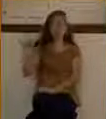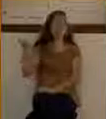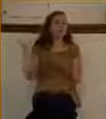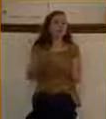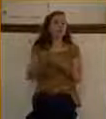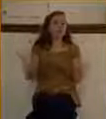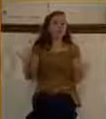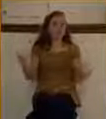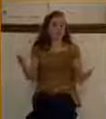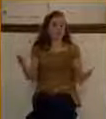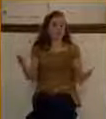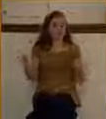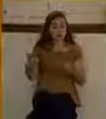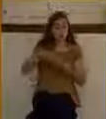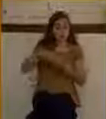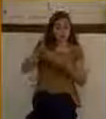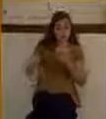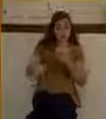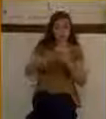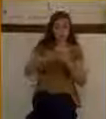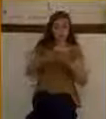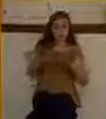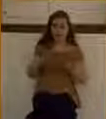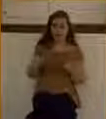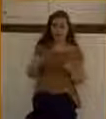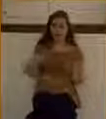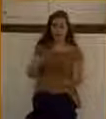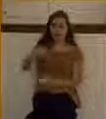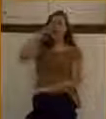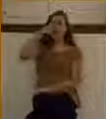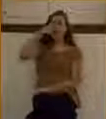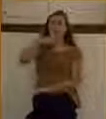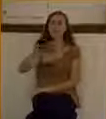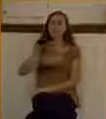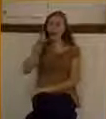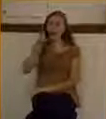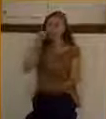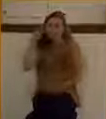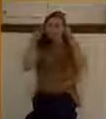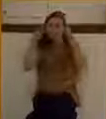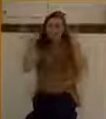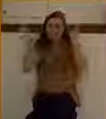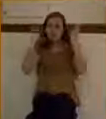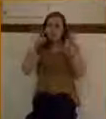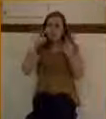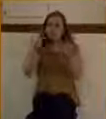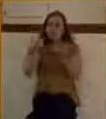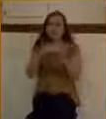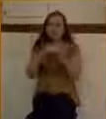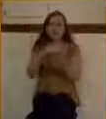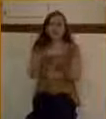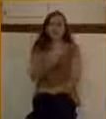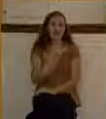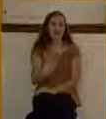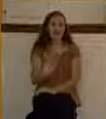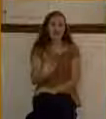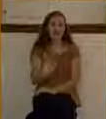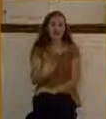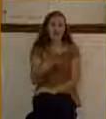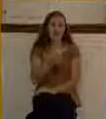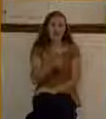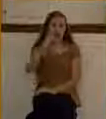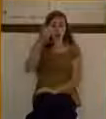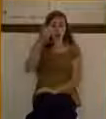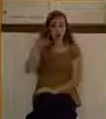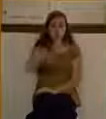based on all of that, Jesus, would you open my eyes? No, that's not how he came. He knew that he was a